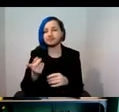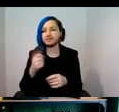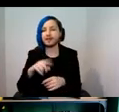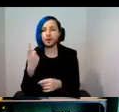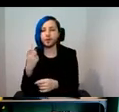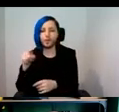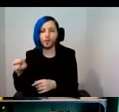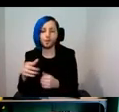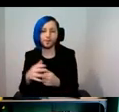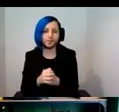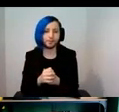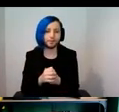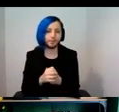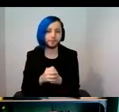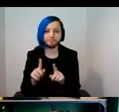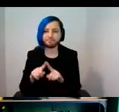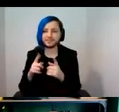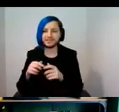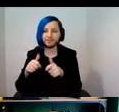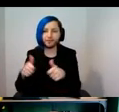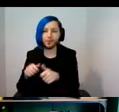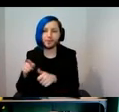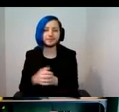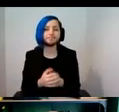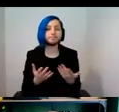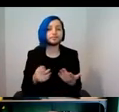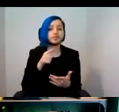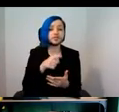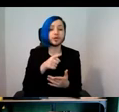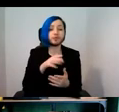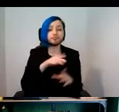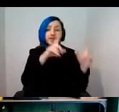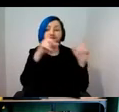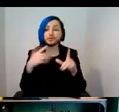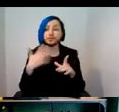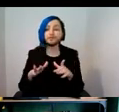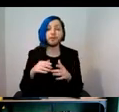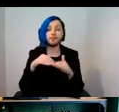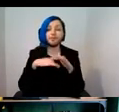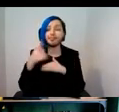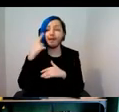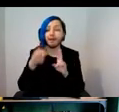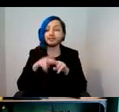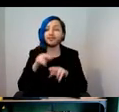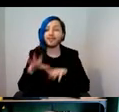2015. I'll just try and describe the images briefly. What you see are